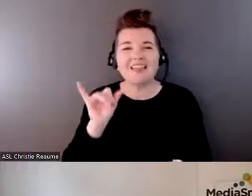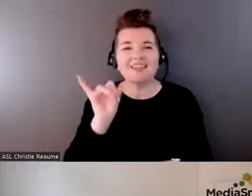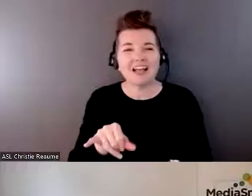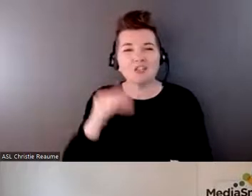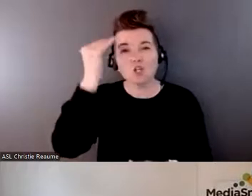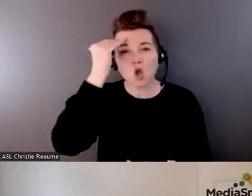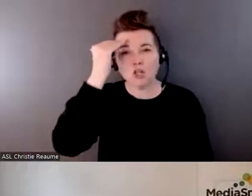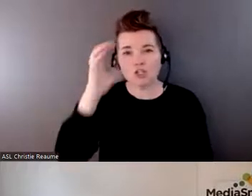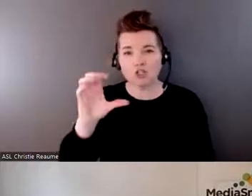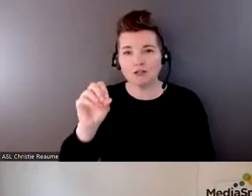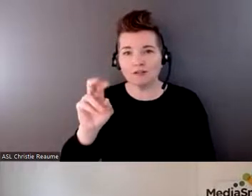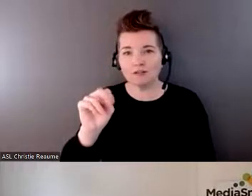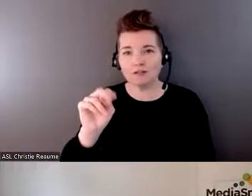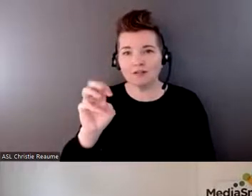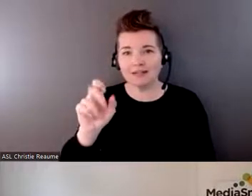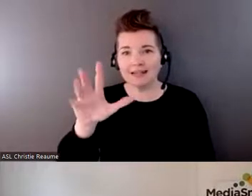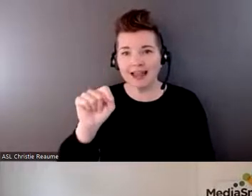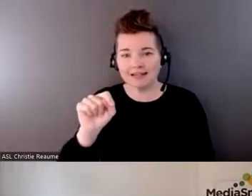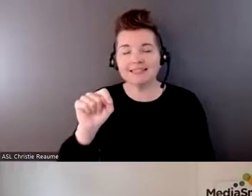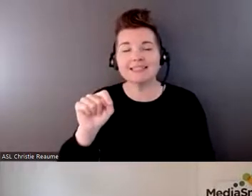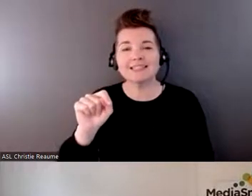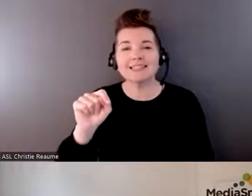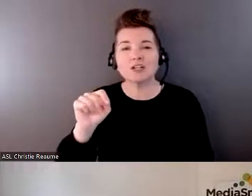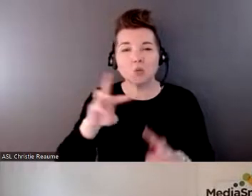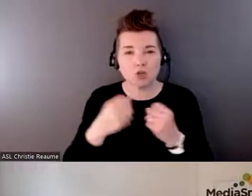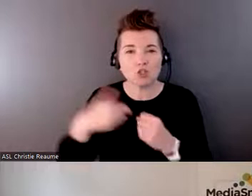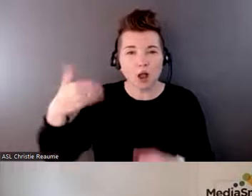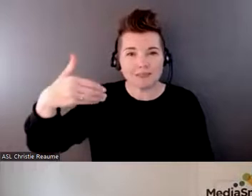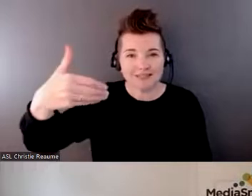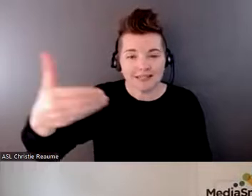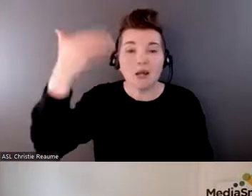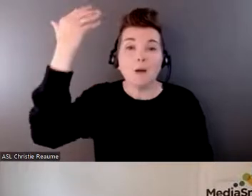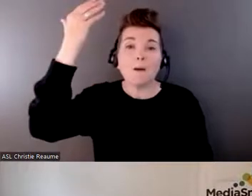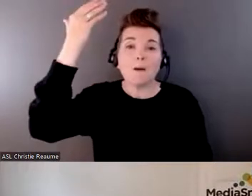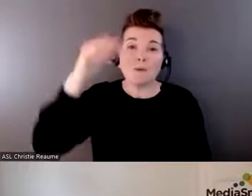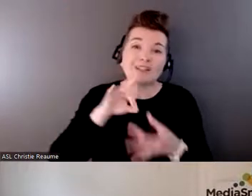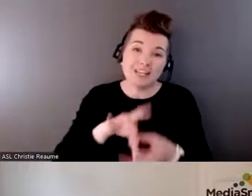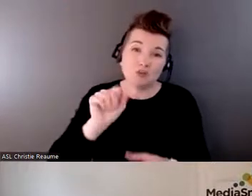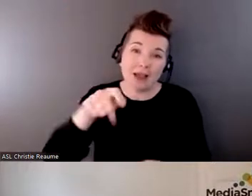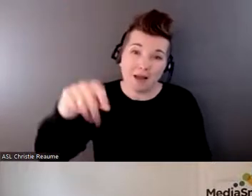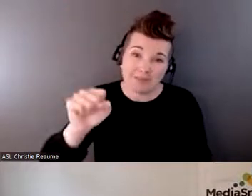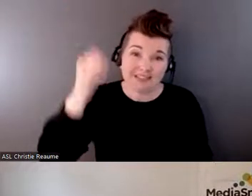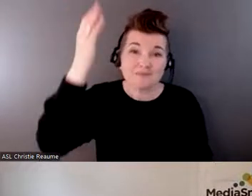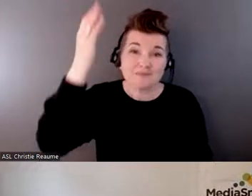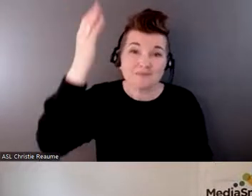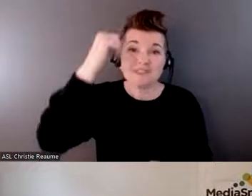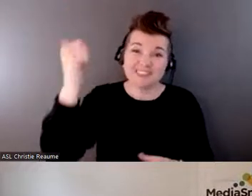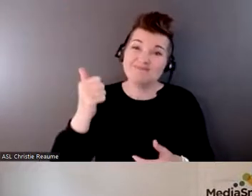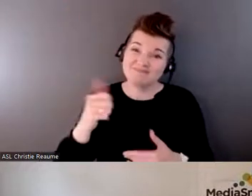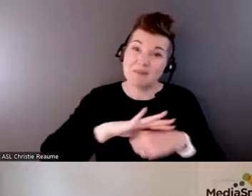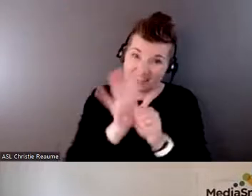which was about, you know, using video apps. And again, because of the pandemic, it really brought home to us with our own